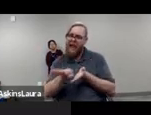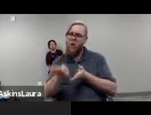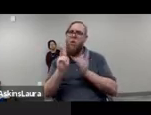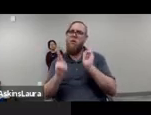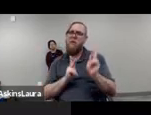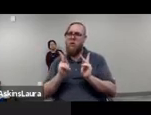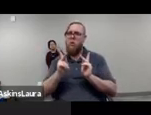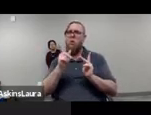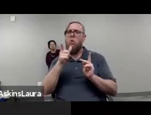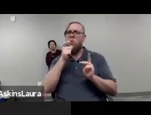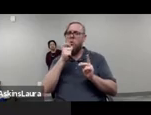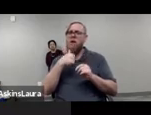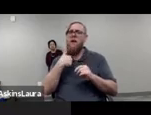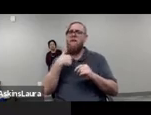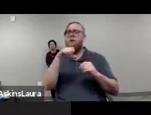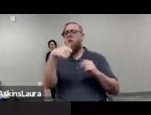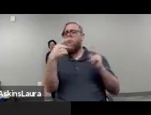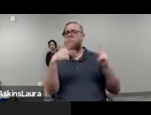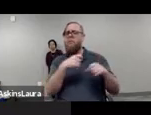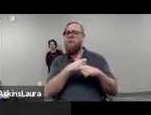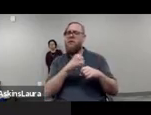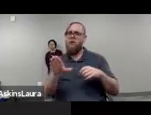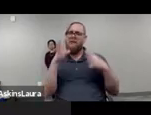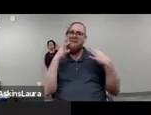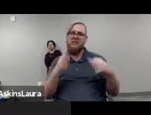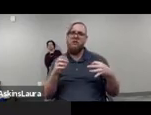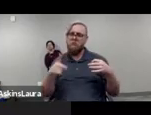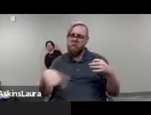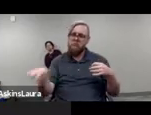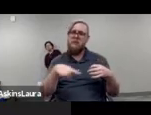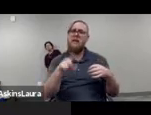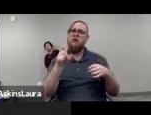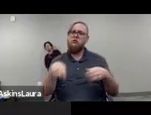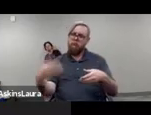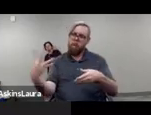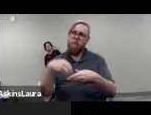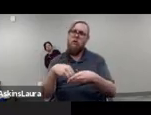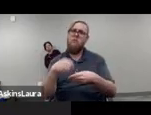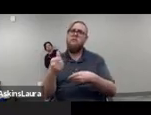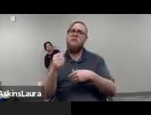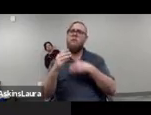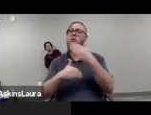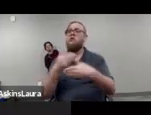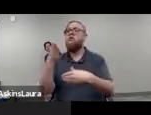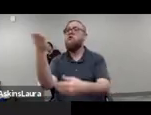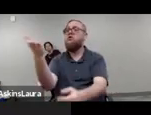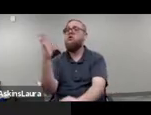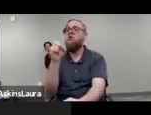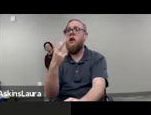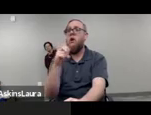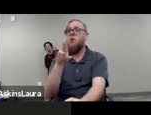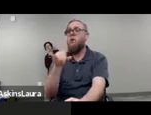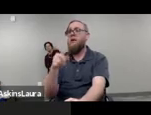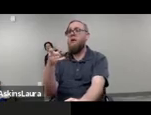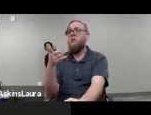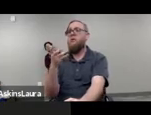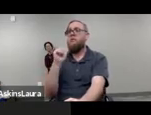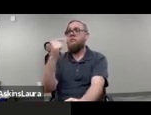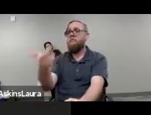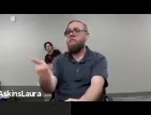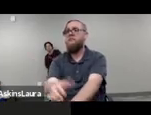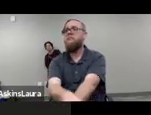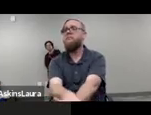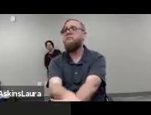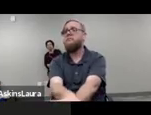that regardless of their status they are to be counted and they can be involved in the process all right sherry uh i want to turn